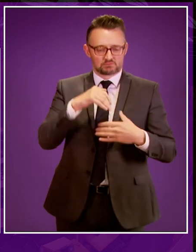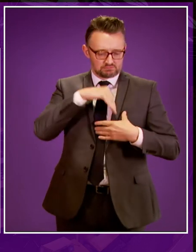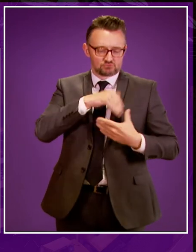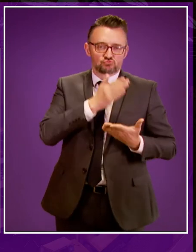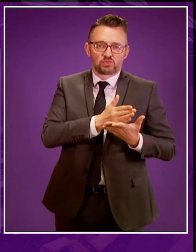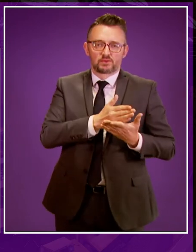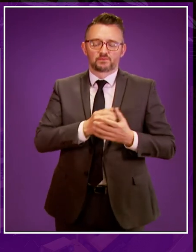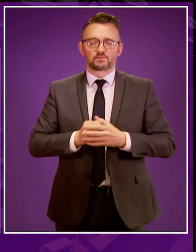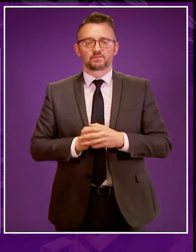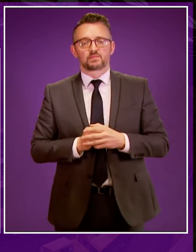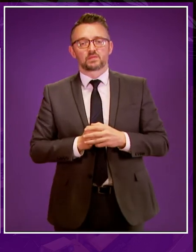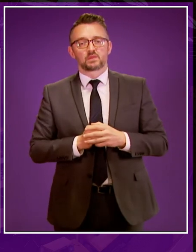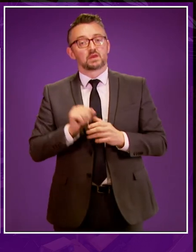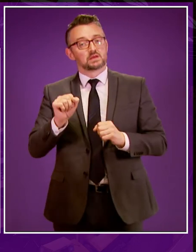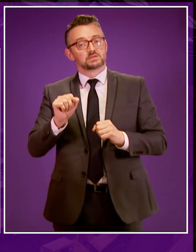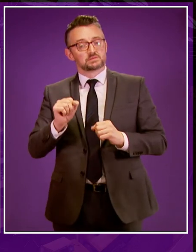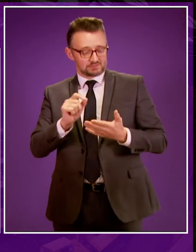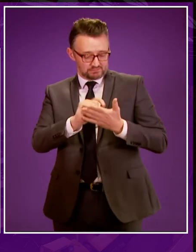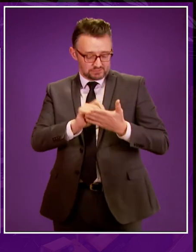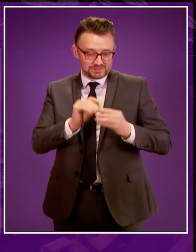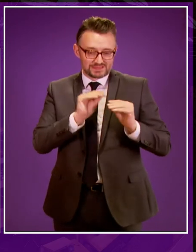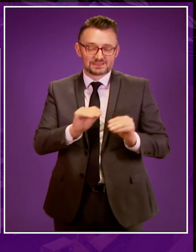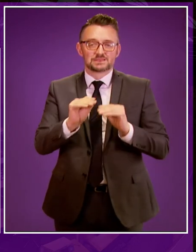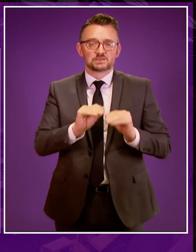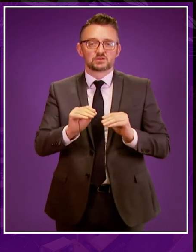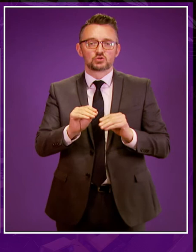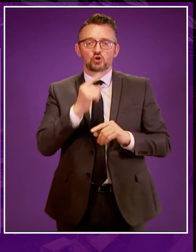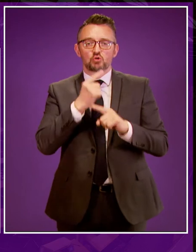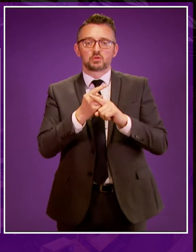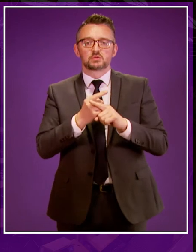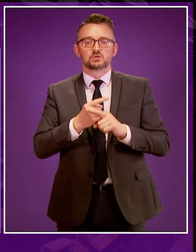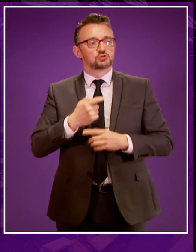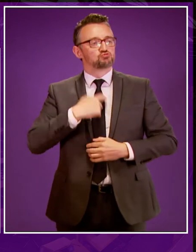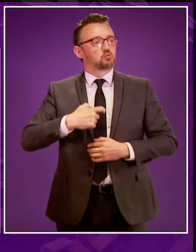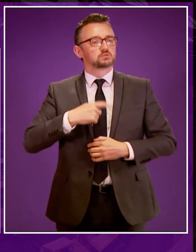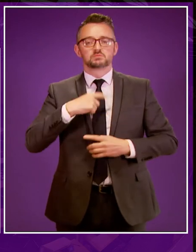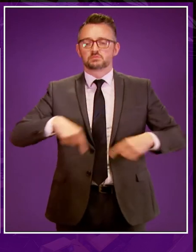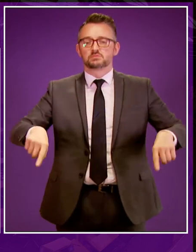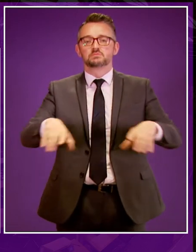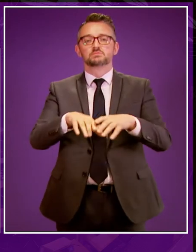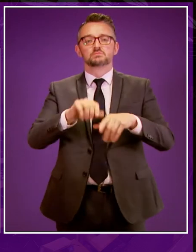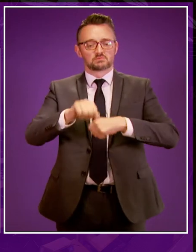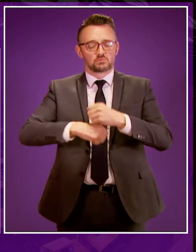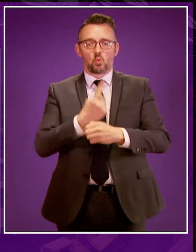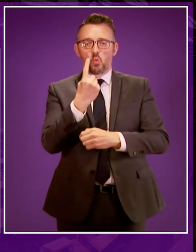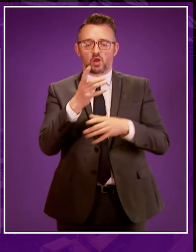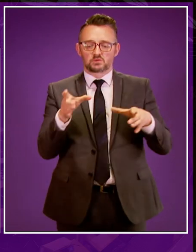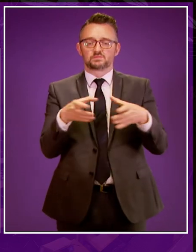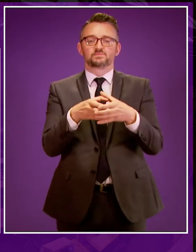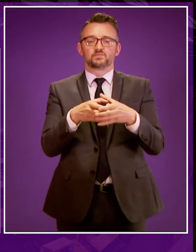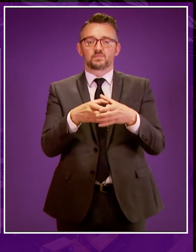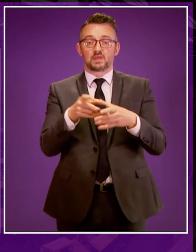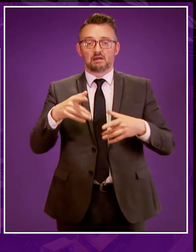At the heart of Baha'i teachings is the principle of the oneness of humankind. Baha'u'llah